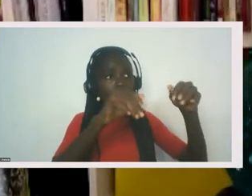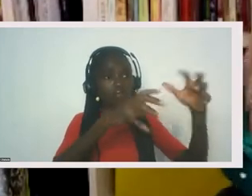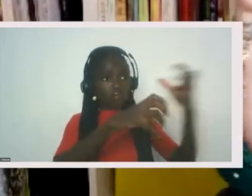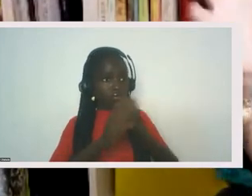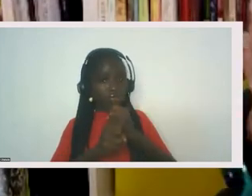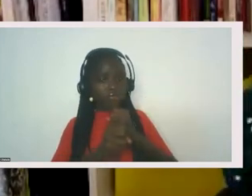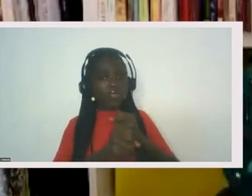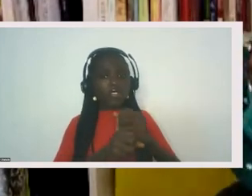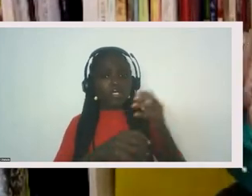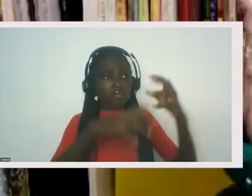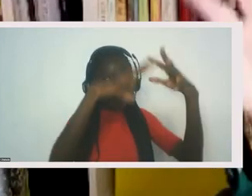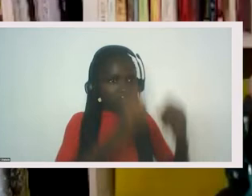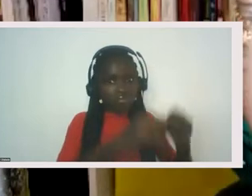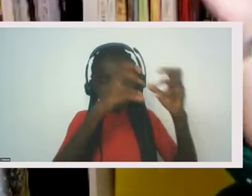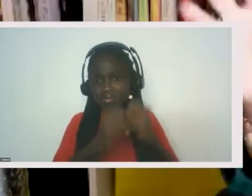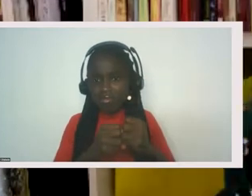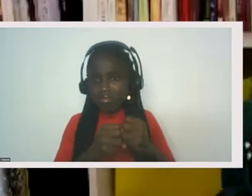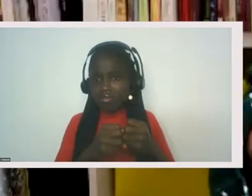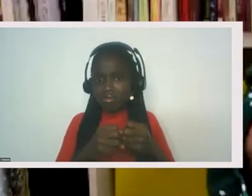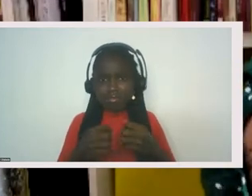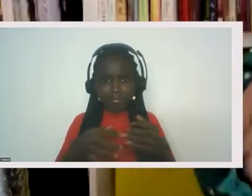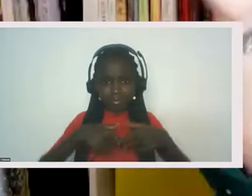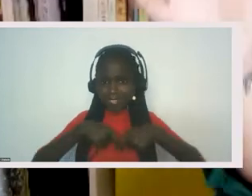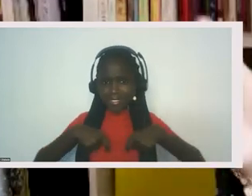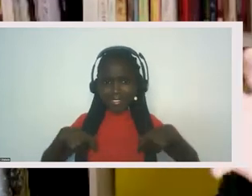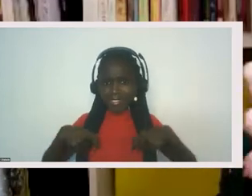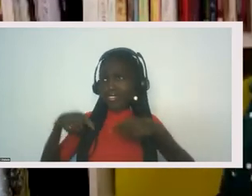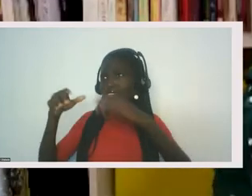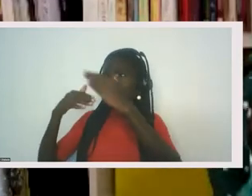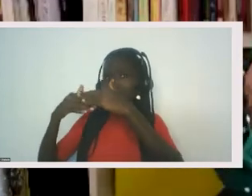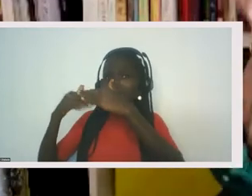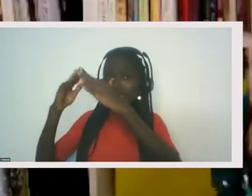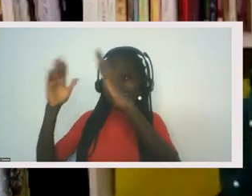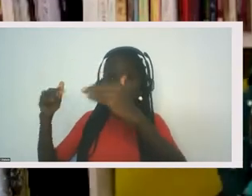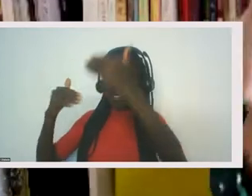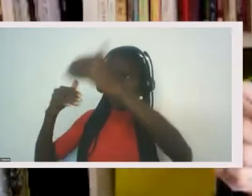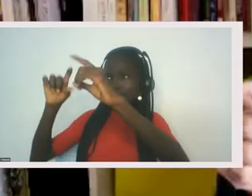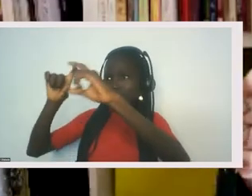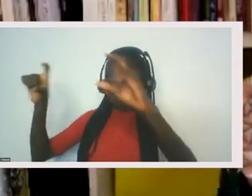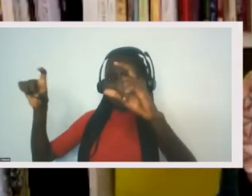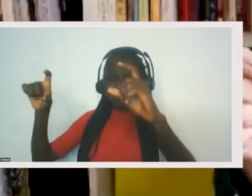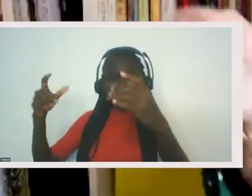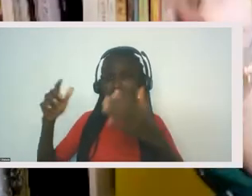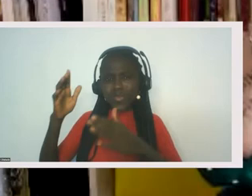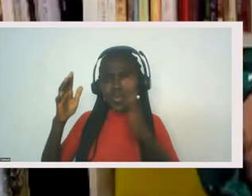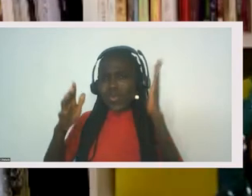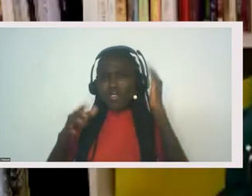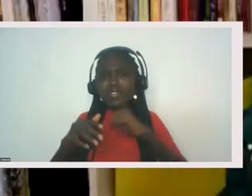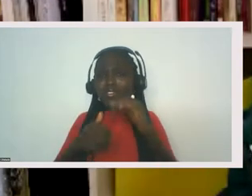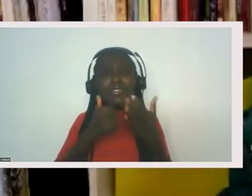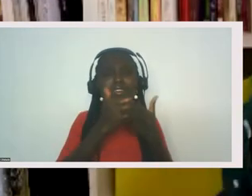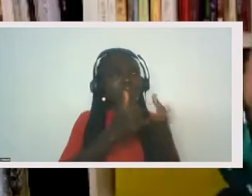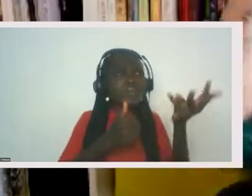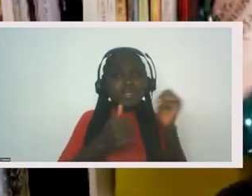mean, I, you know, shirts are beautiful, signs are great. And that may be a tiny piece, but if the